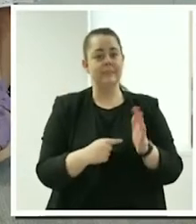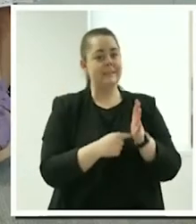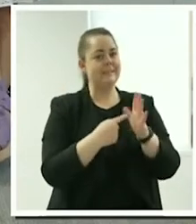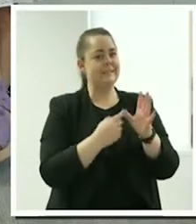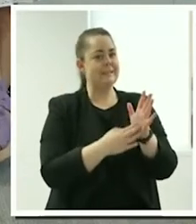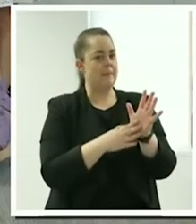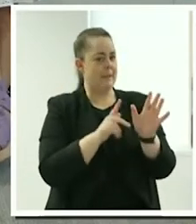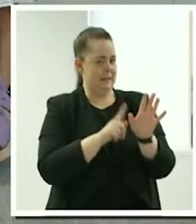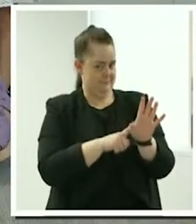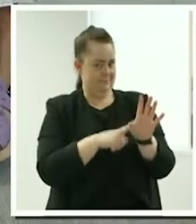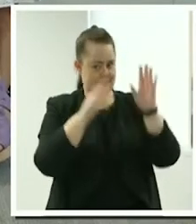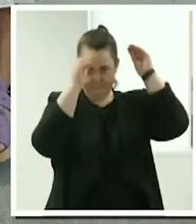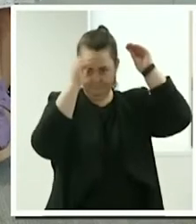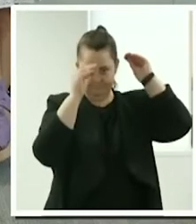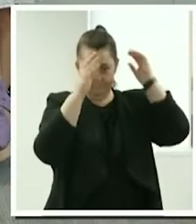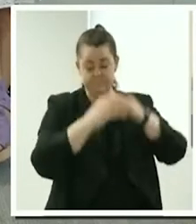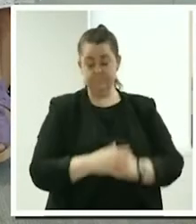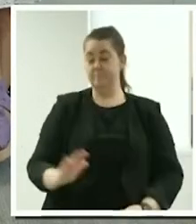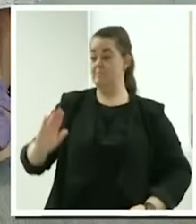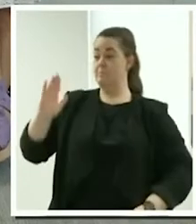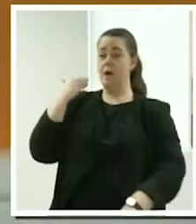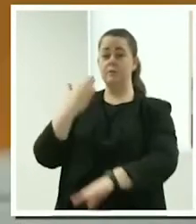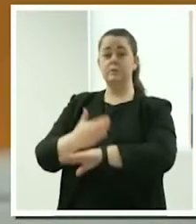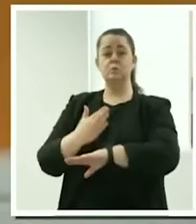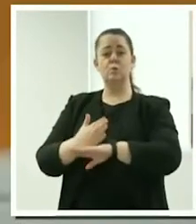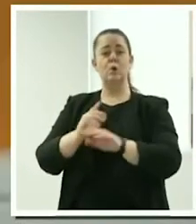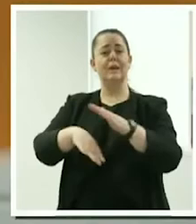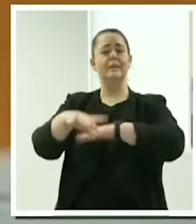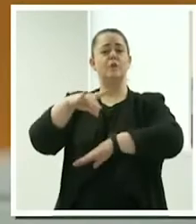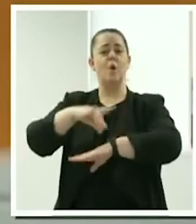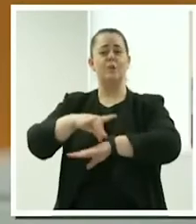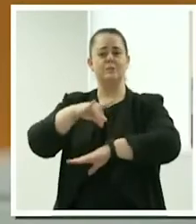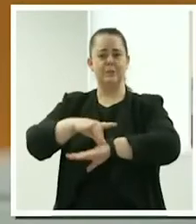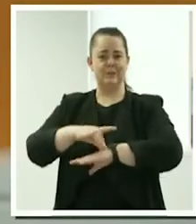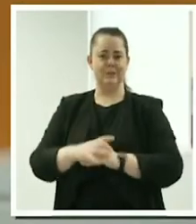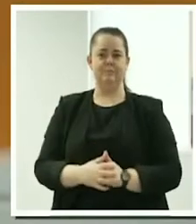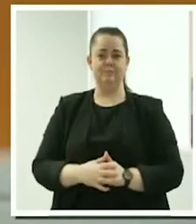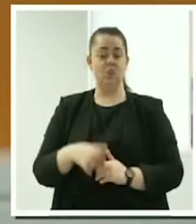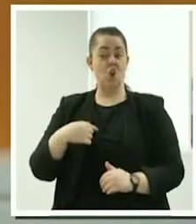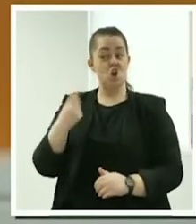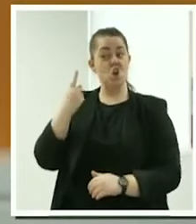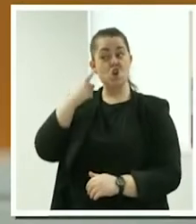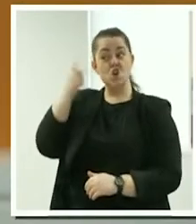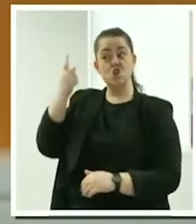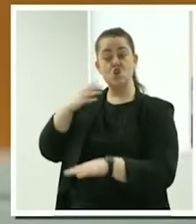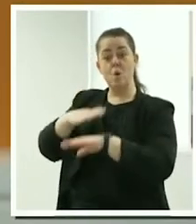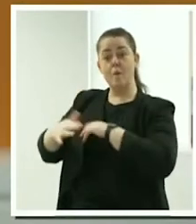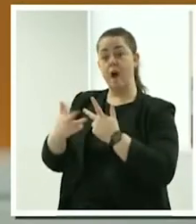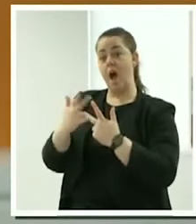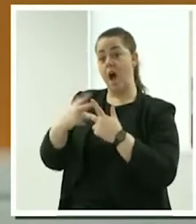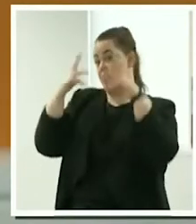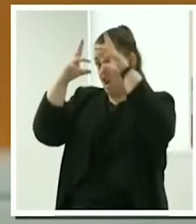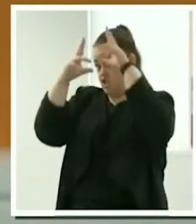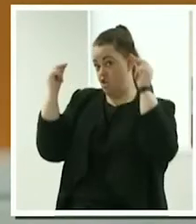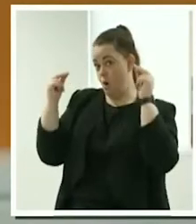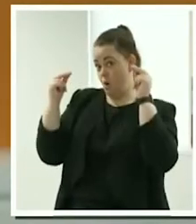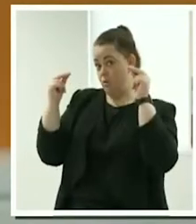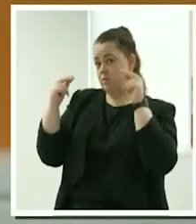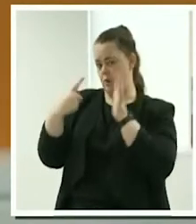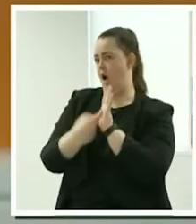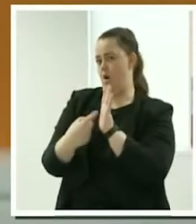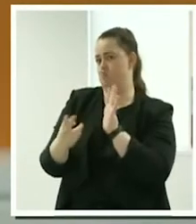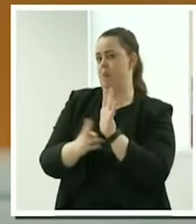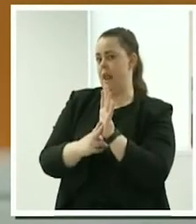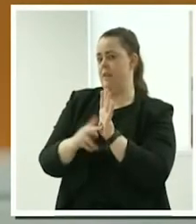and hospital, and I actually found out Mabel through a girlfriend who was a registered nurse at the time,